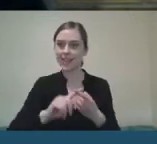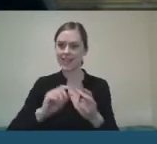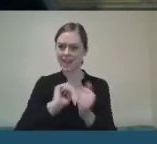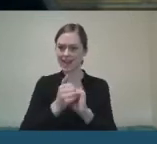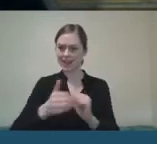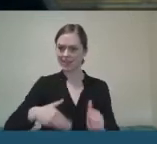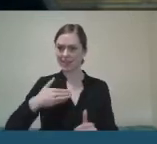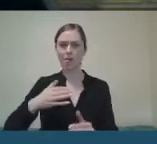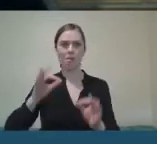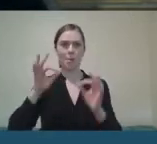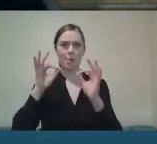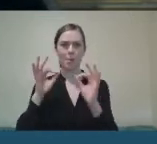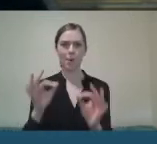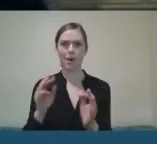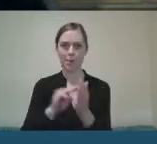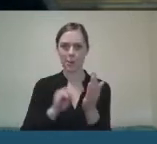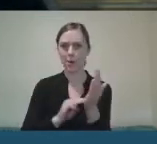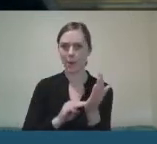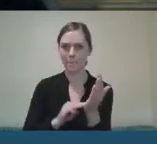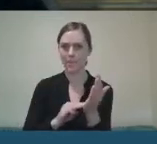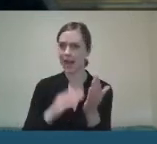Why has the HSE got involved in this?